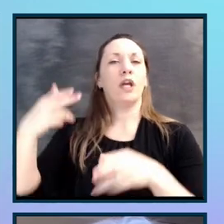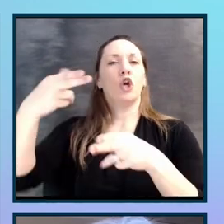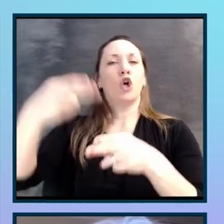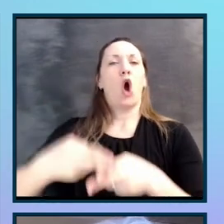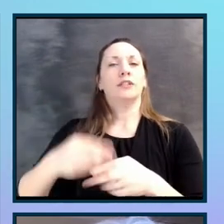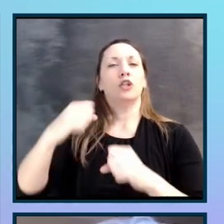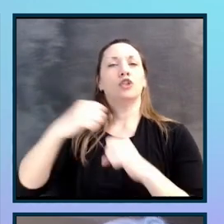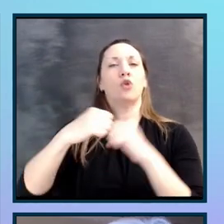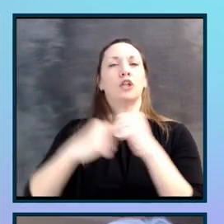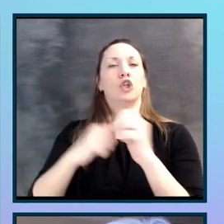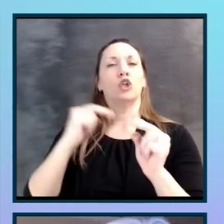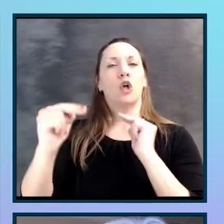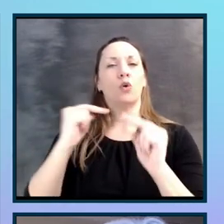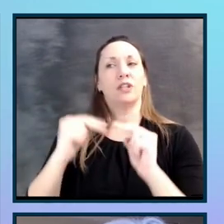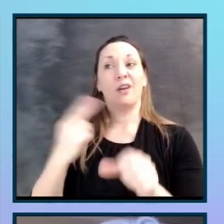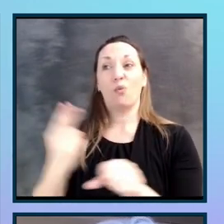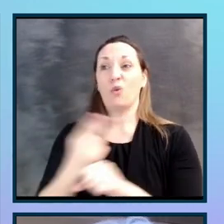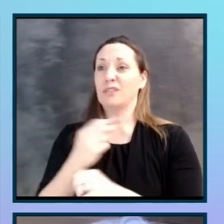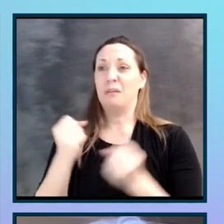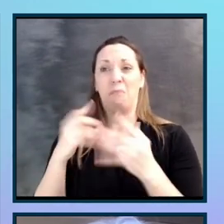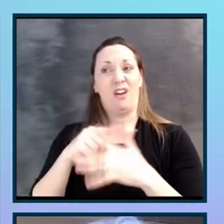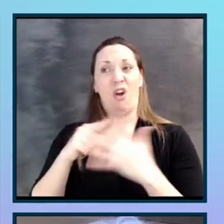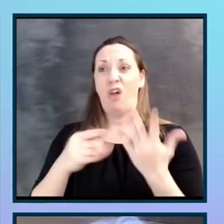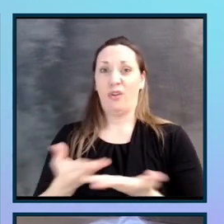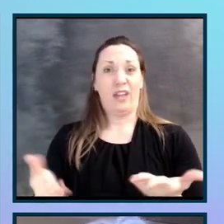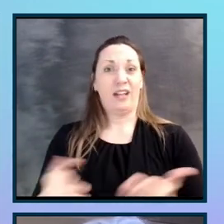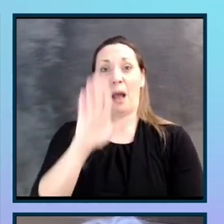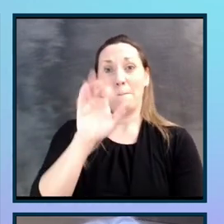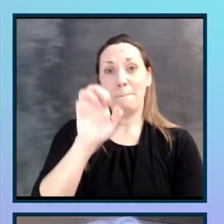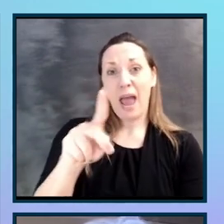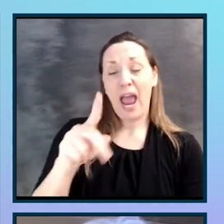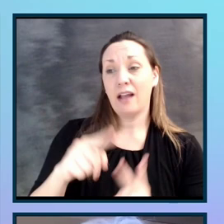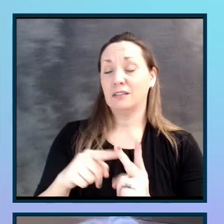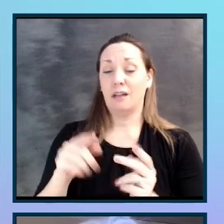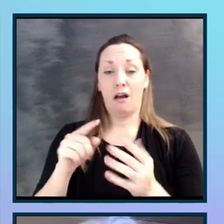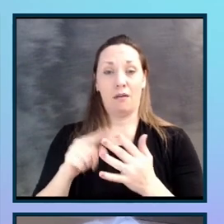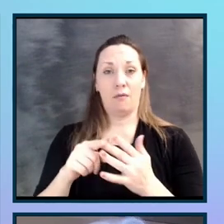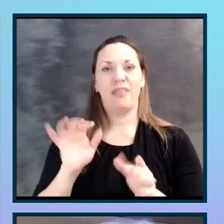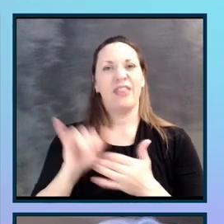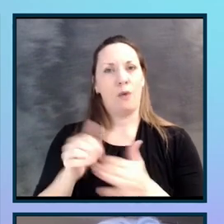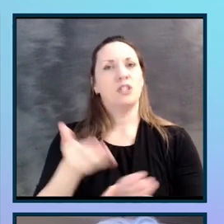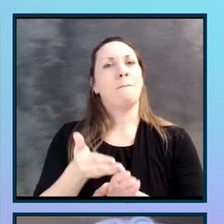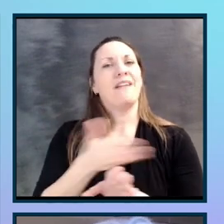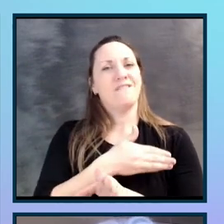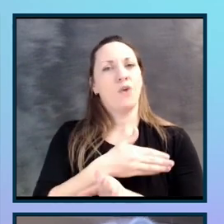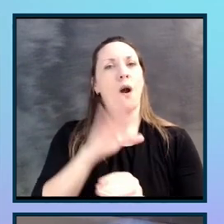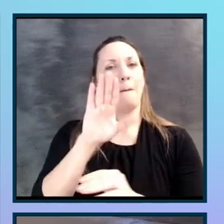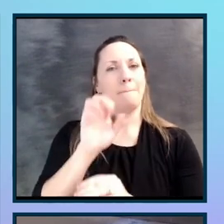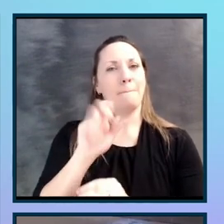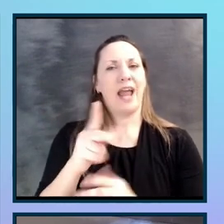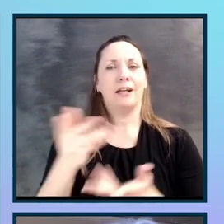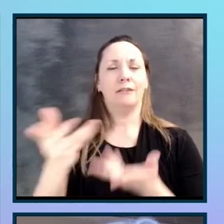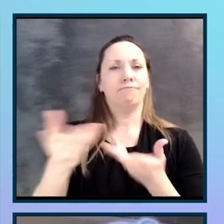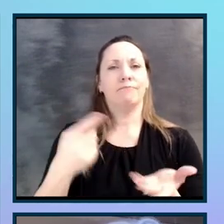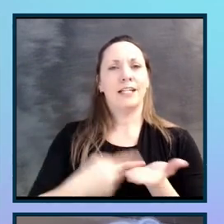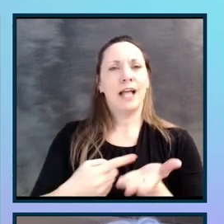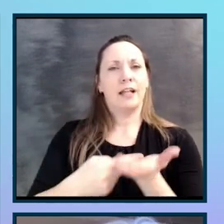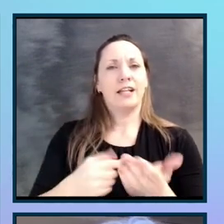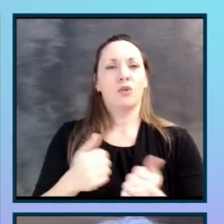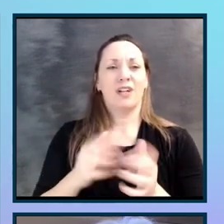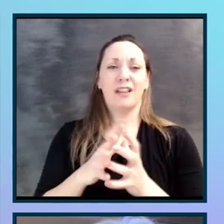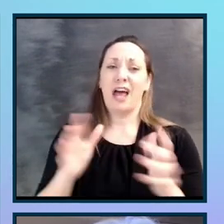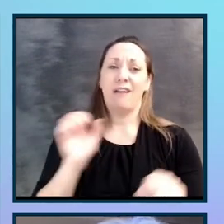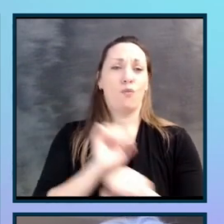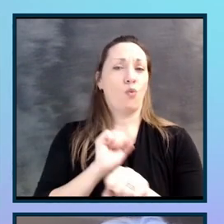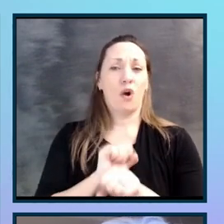used it with banks. Blind people would call us from all over the country. This was before a lot of bank consolidations. We did a lot of work in the financial sector.